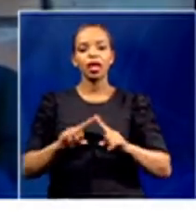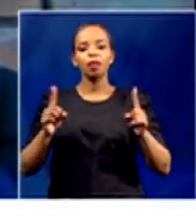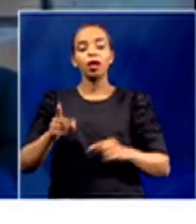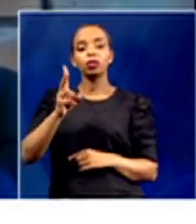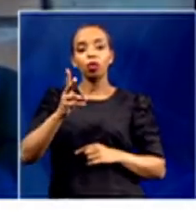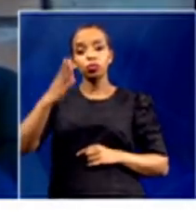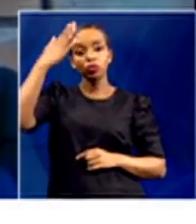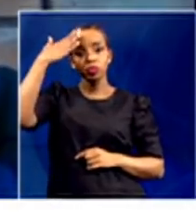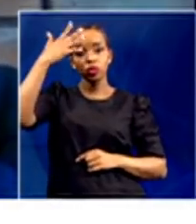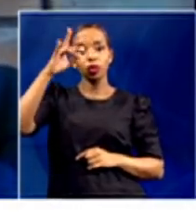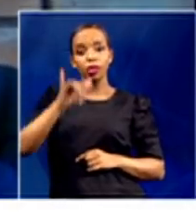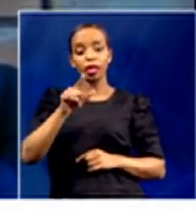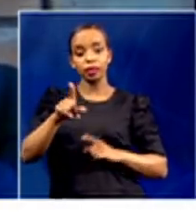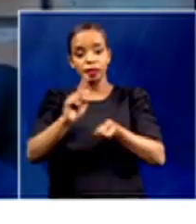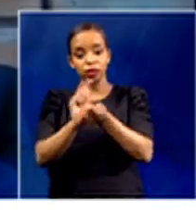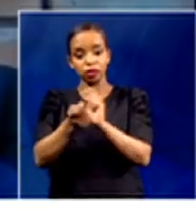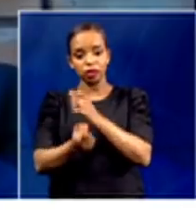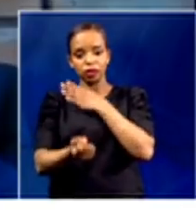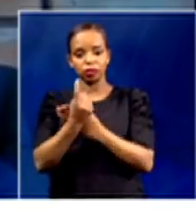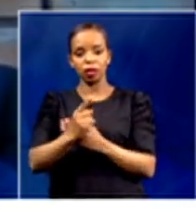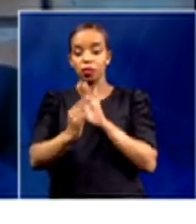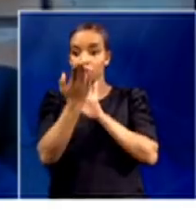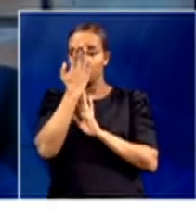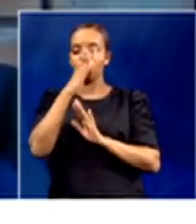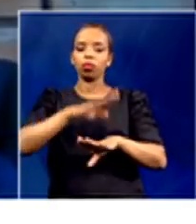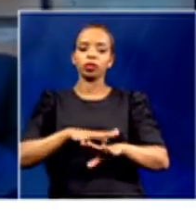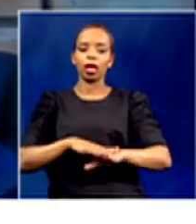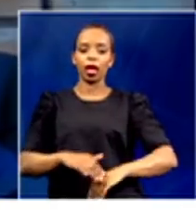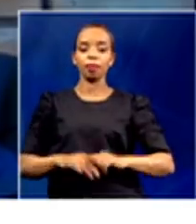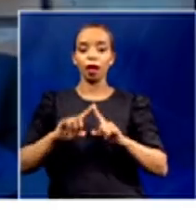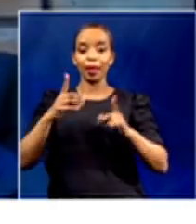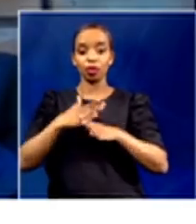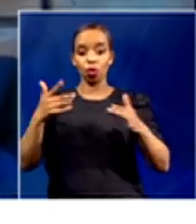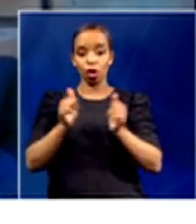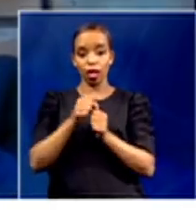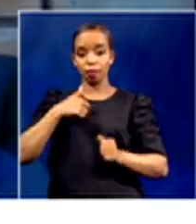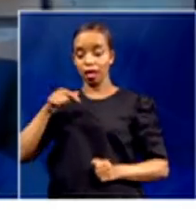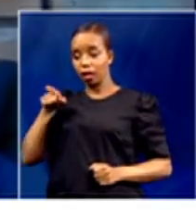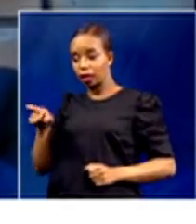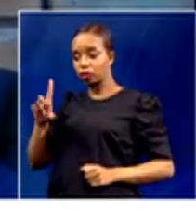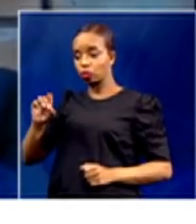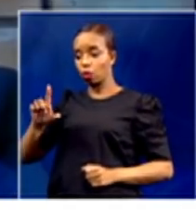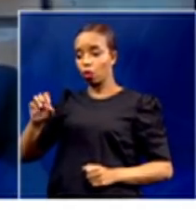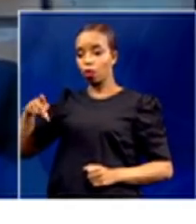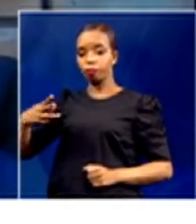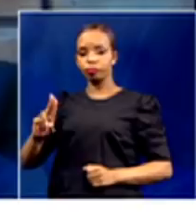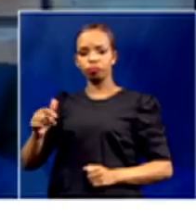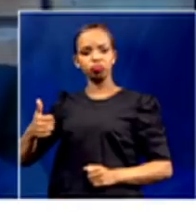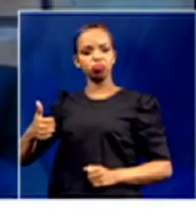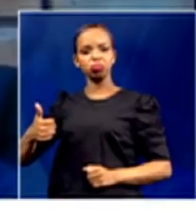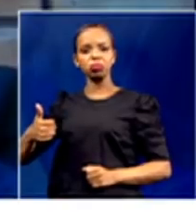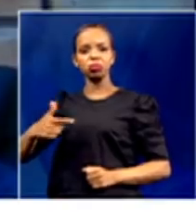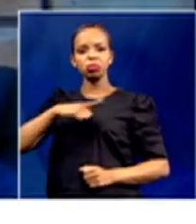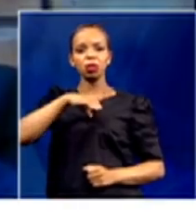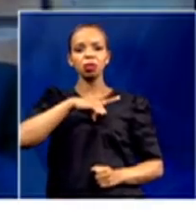over a short space of time. But my colleague Dilop is absolutely right. What it has proven, what yesterday has proven, is that the